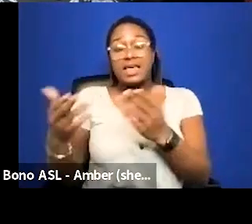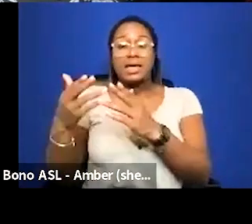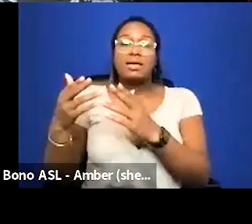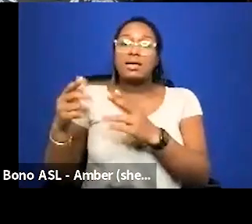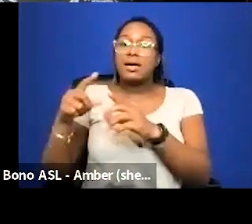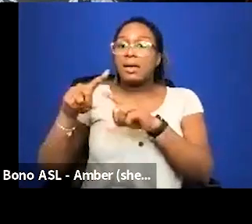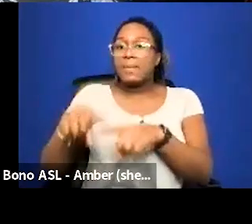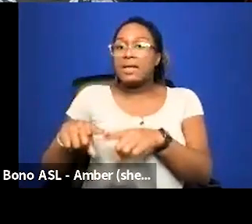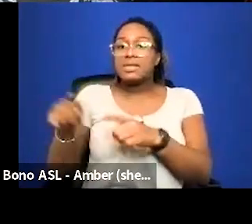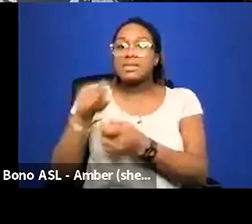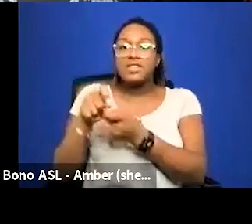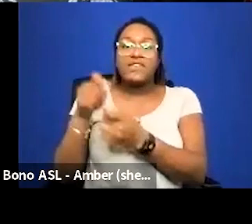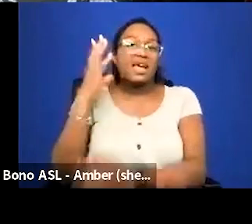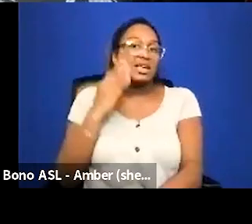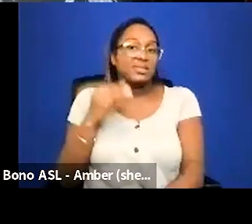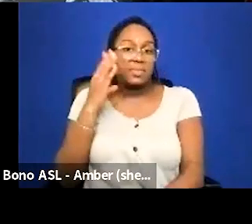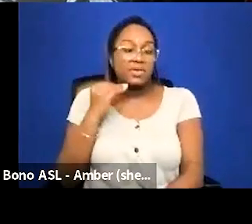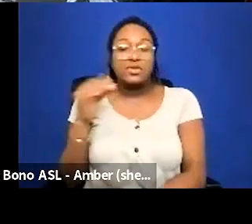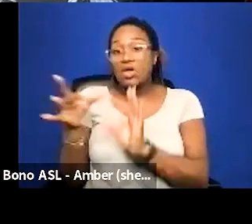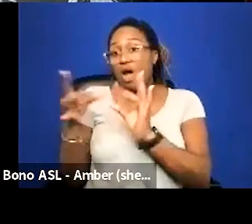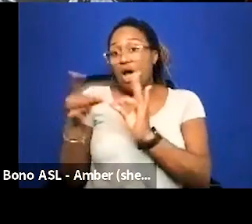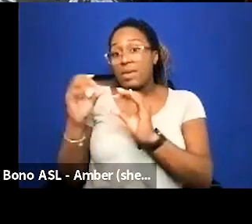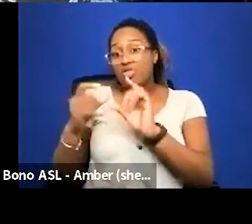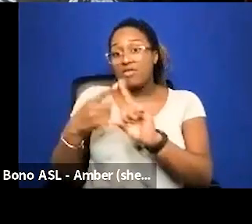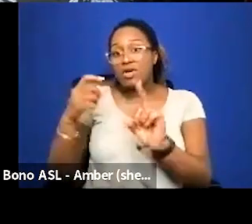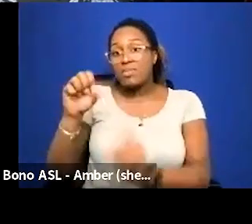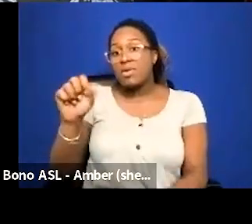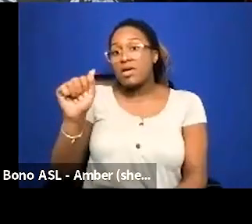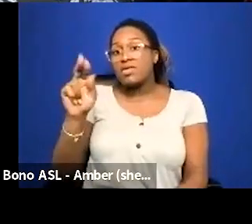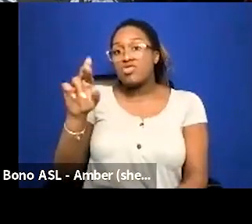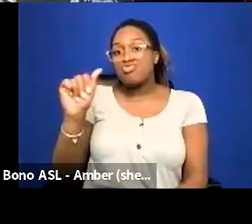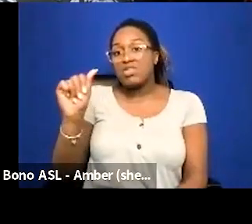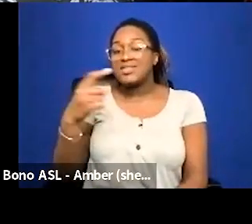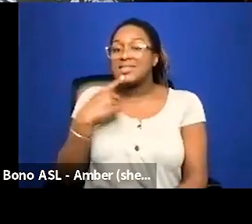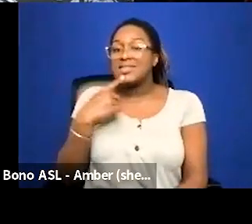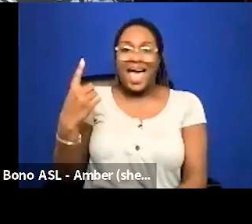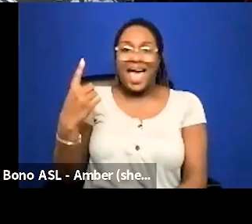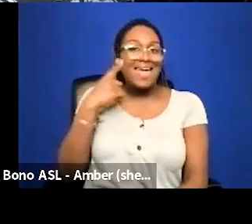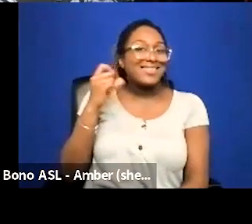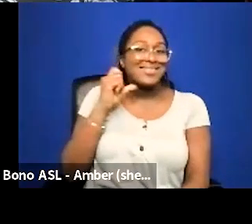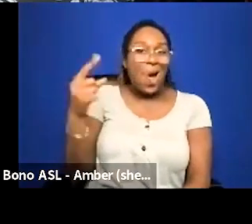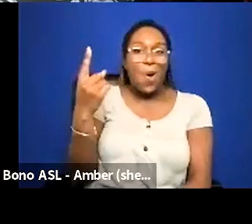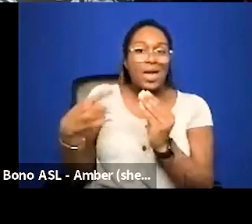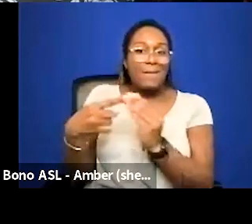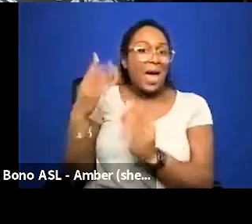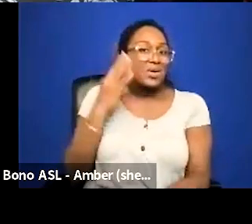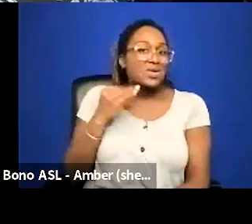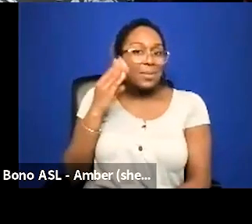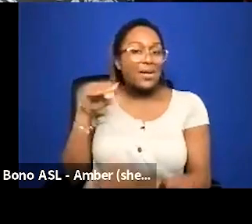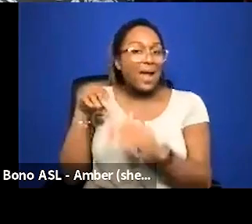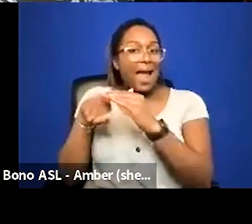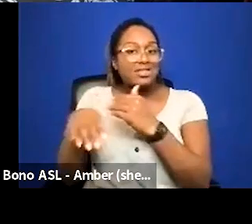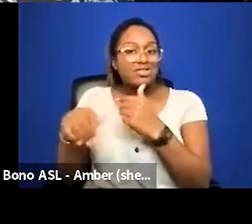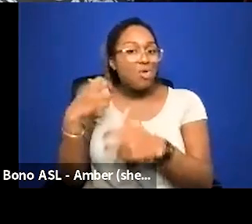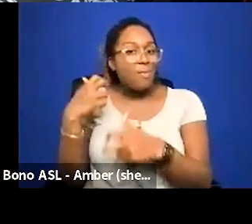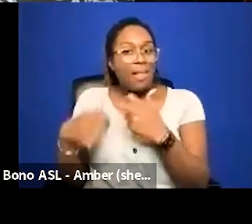experiences there's a comment in the chat i'm seeing from sandra who says i think it's not just about experiencing an access problem